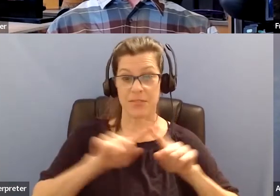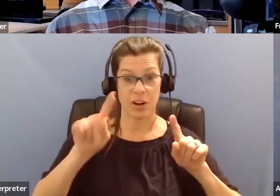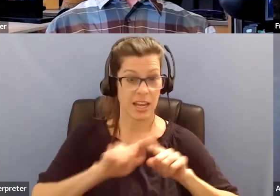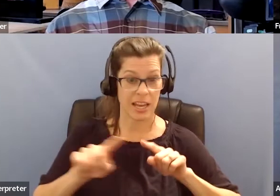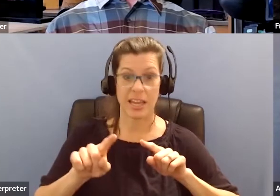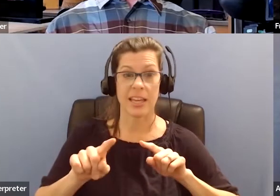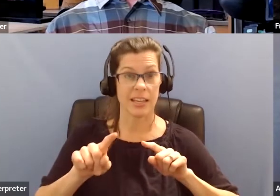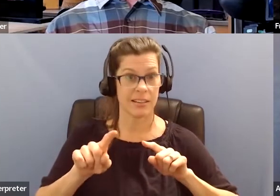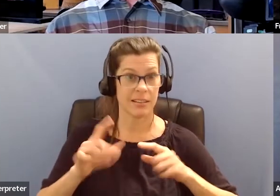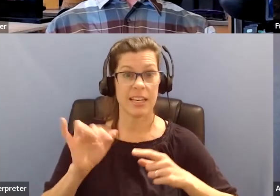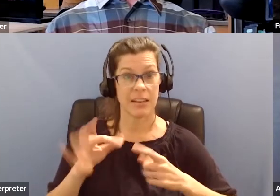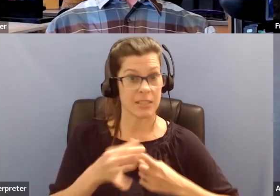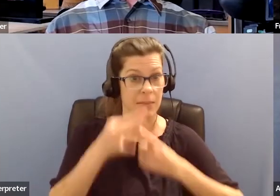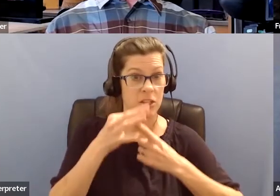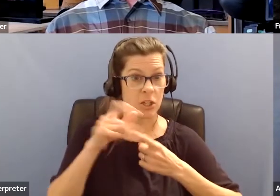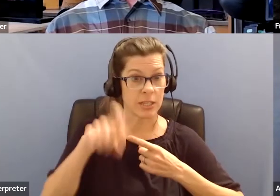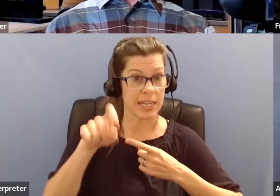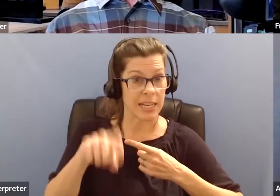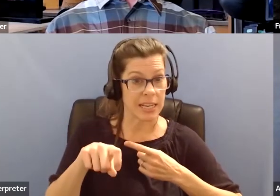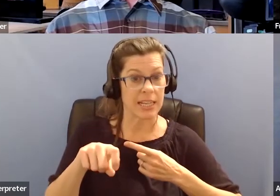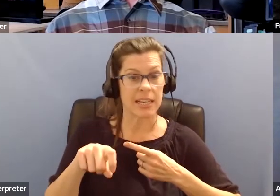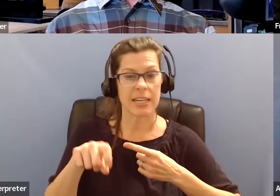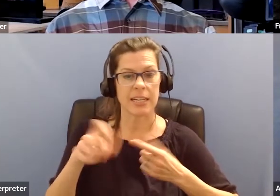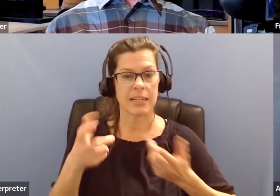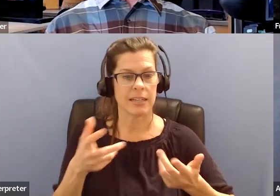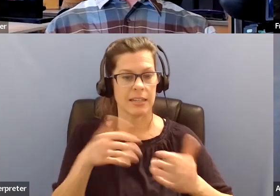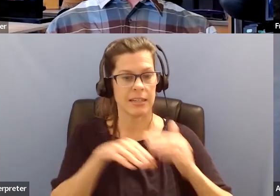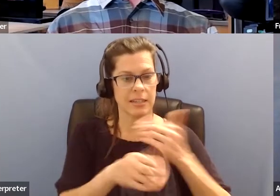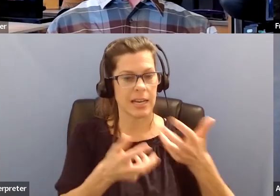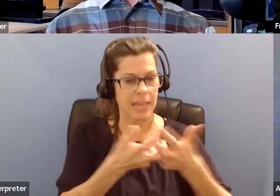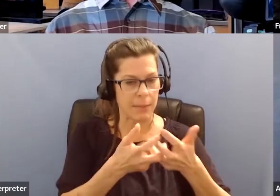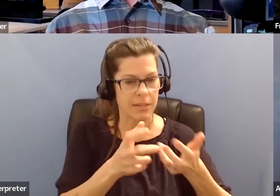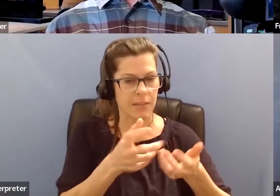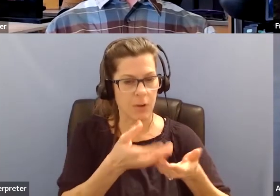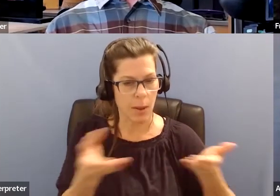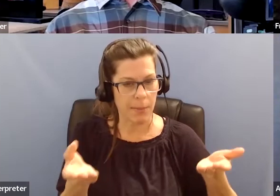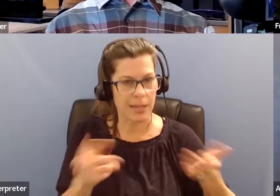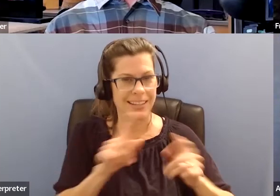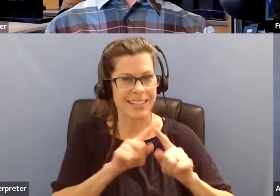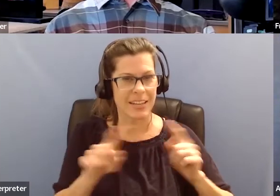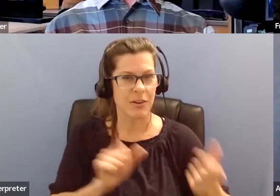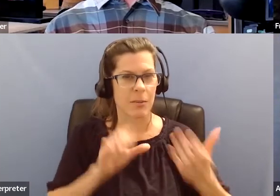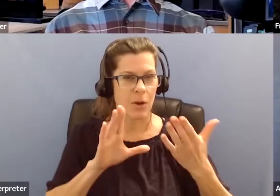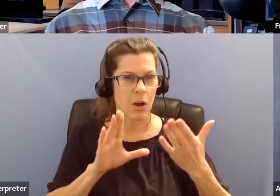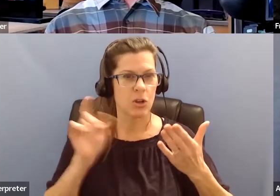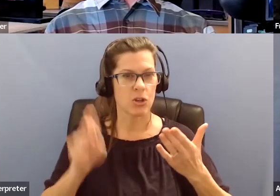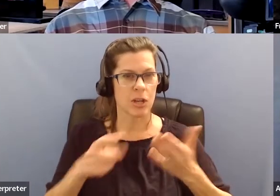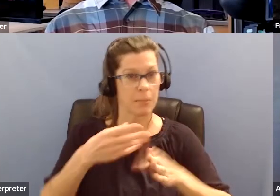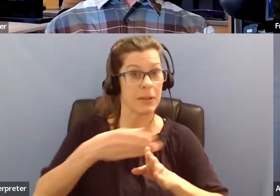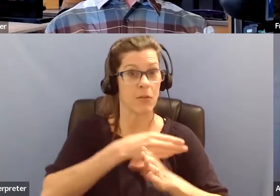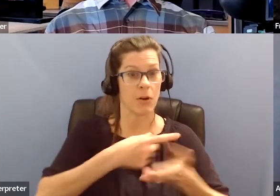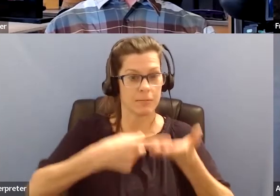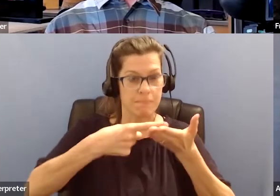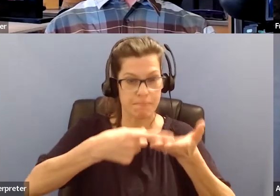with special needs, they're going to bird differently. And there should be a great discussion as to how